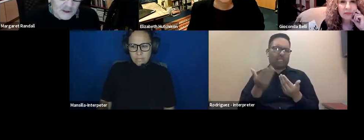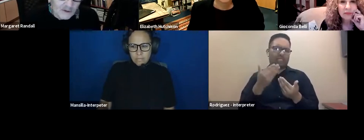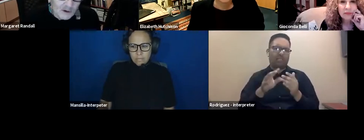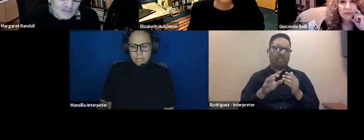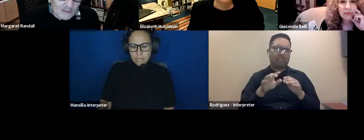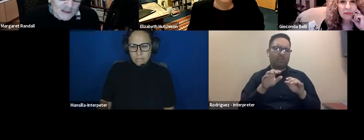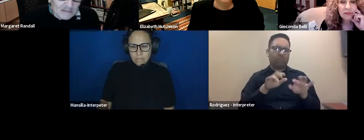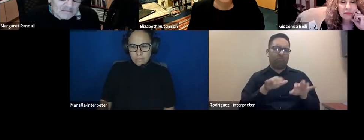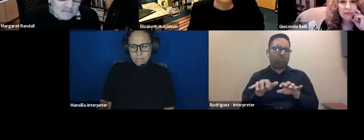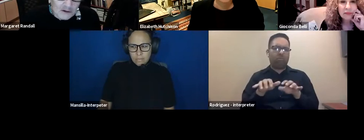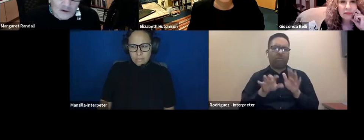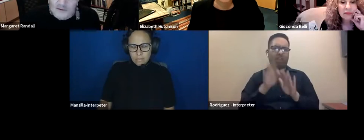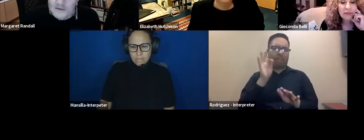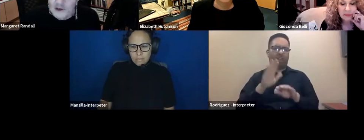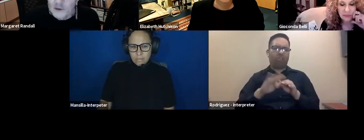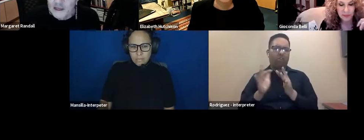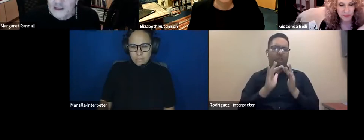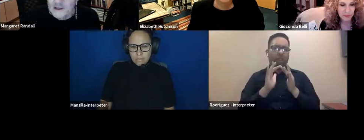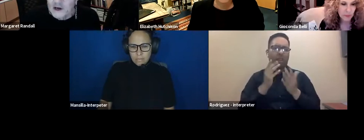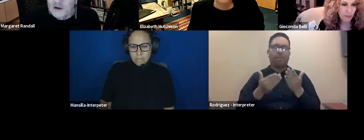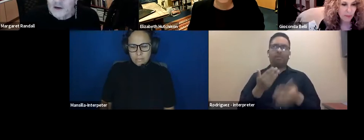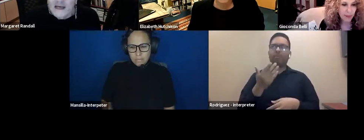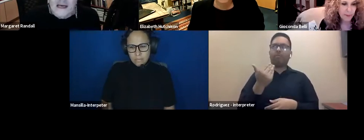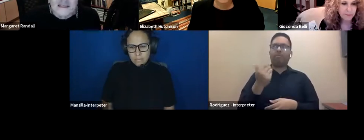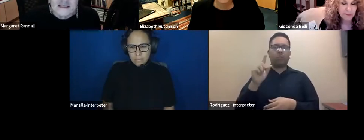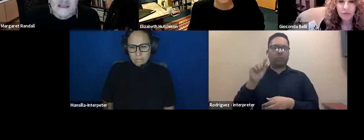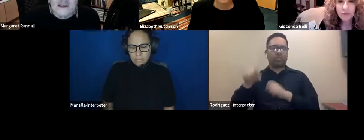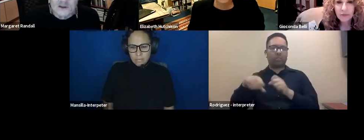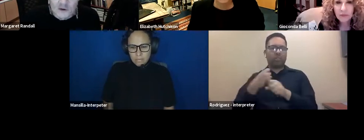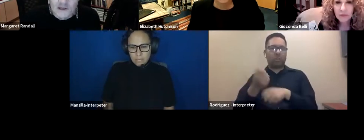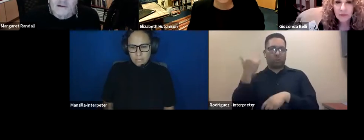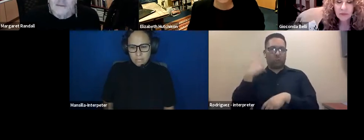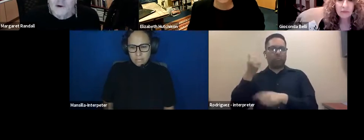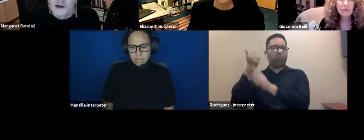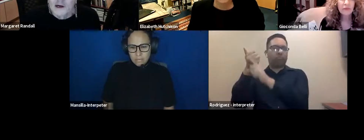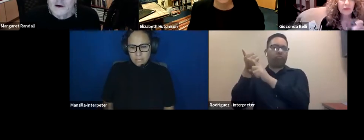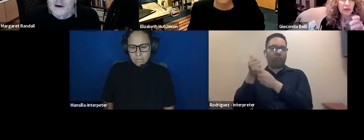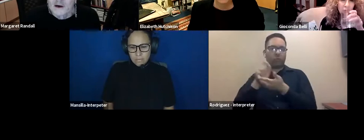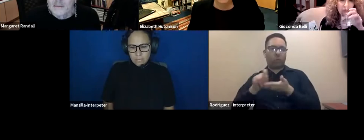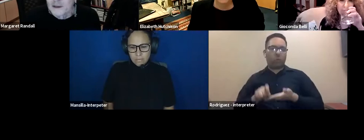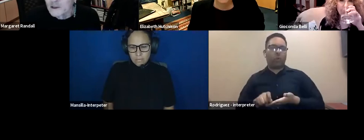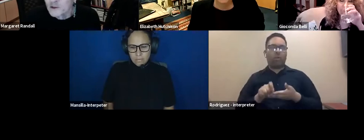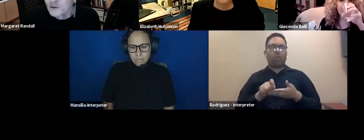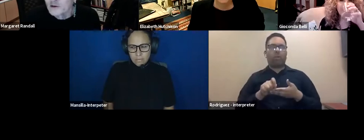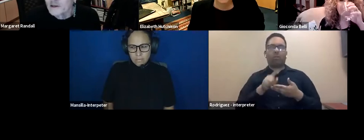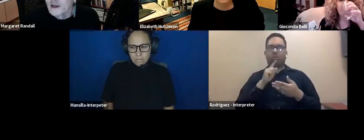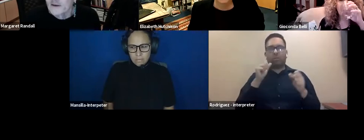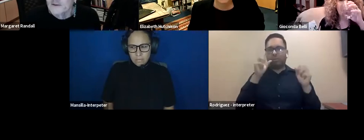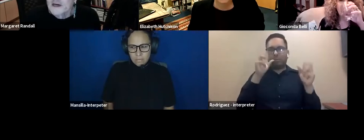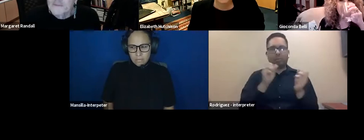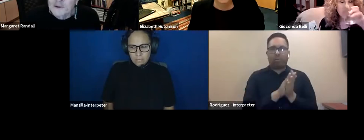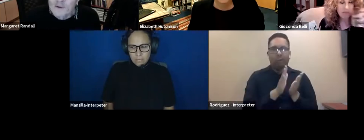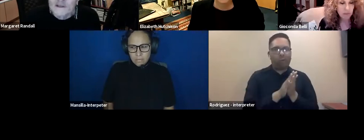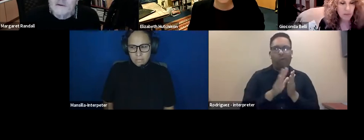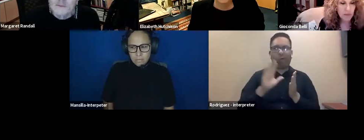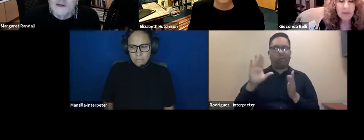She wrote it maybe, I don't know, 15, 20 years ago. It's an extraordinary book about an extraordinary life,